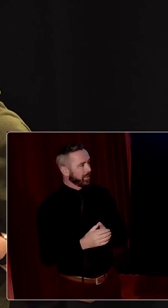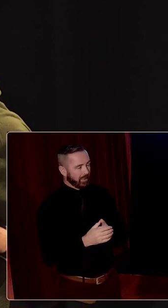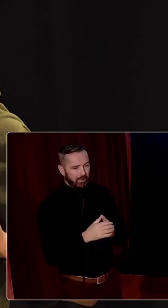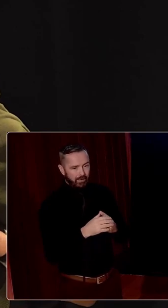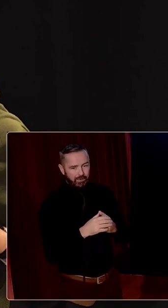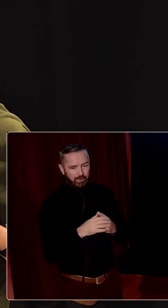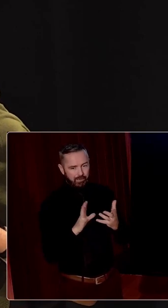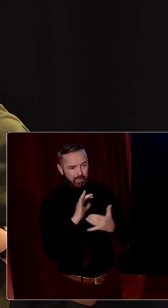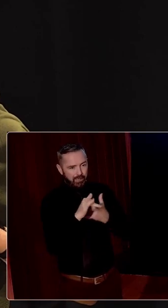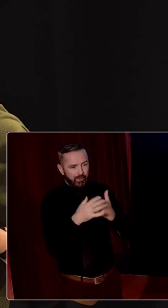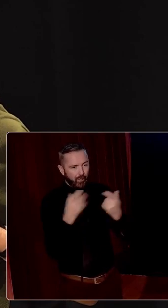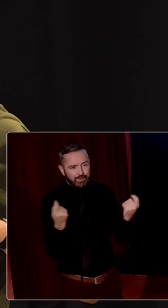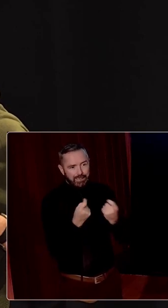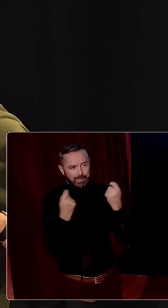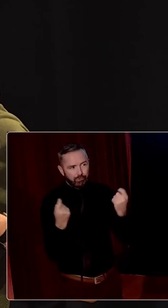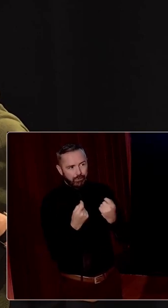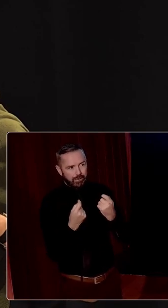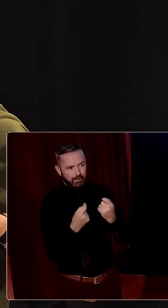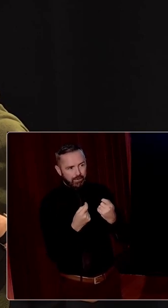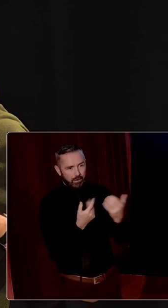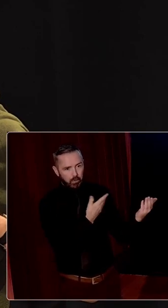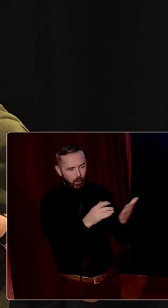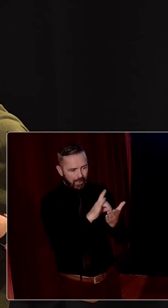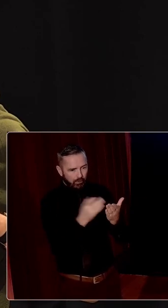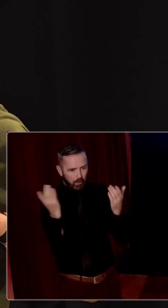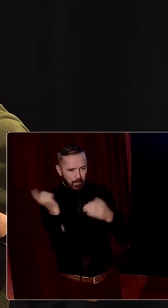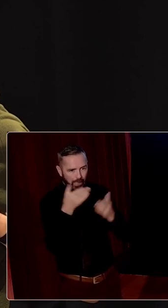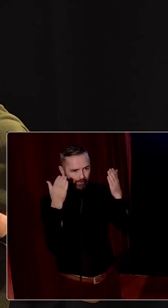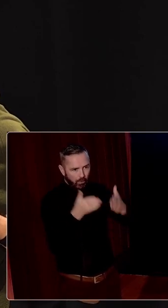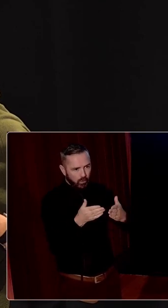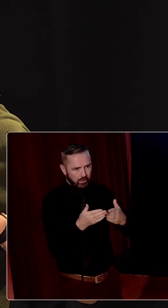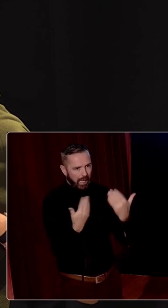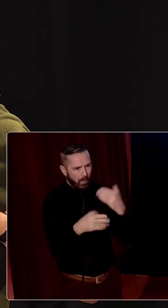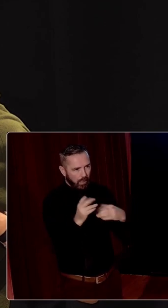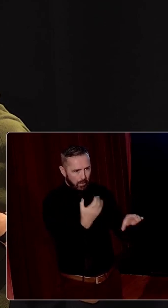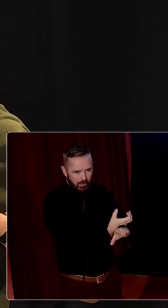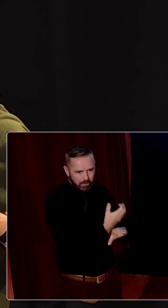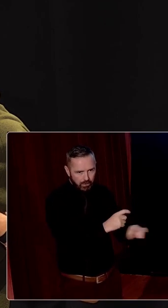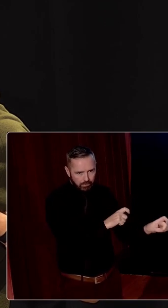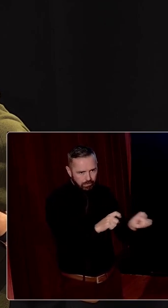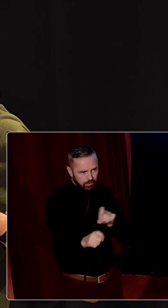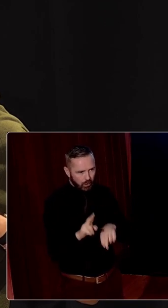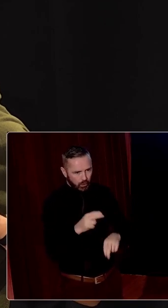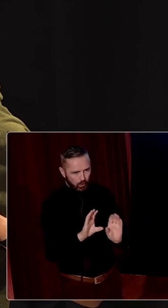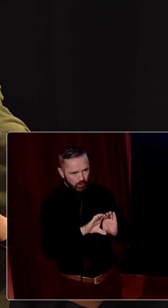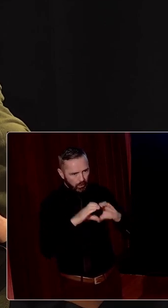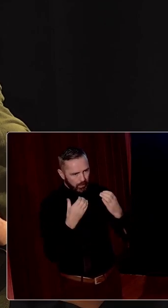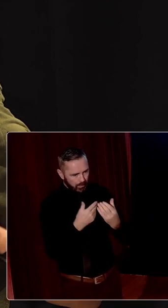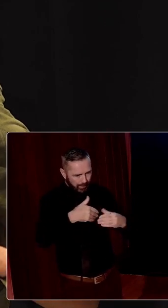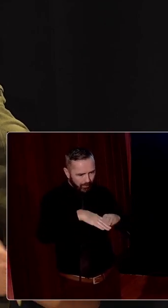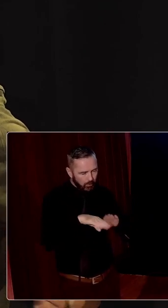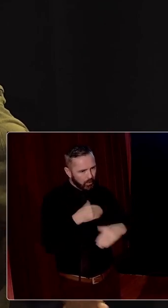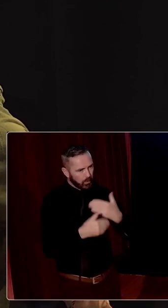centenaries brought history back into focus. How can this investment be sustained and new communities be encouraged to be part